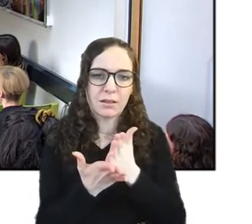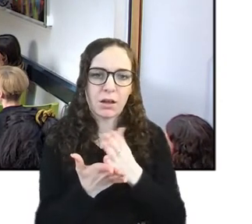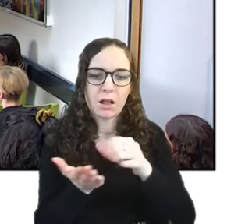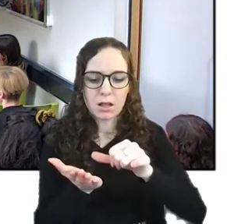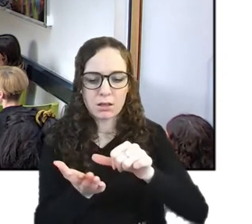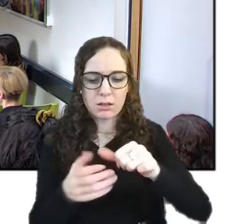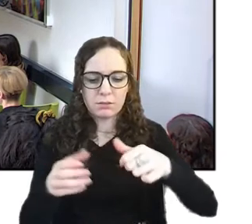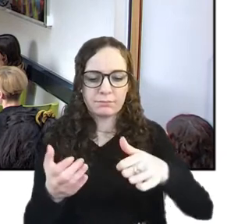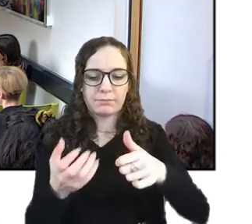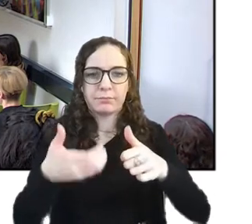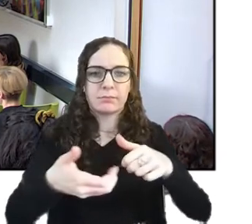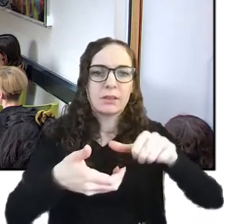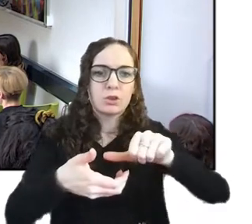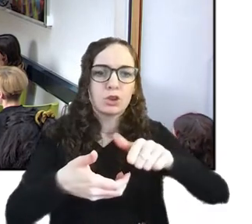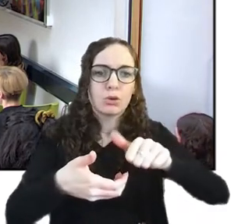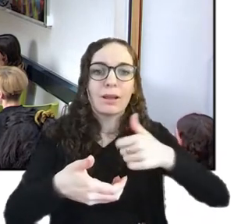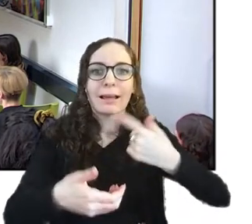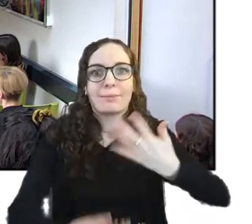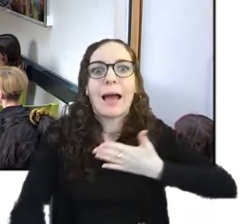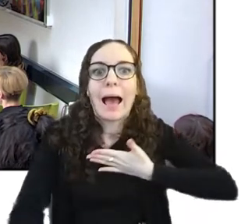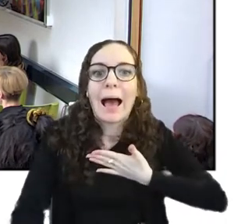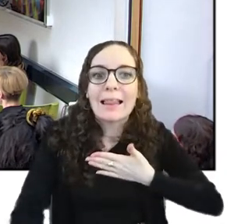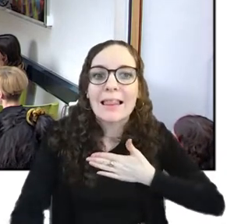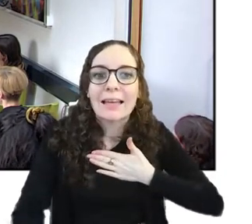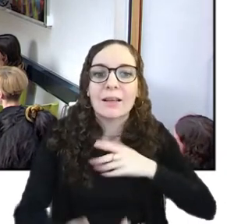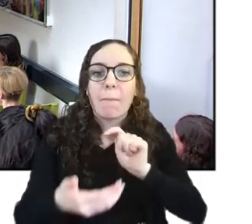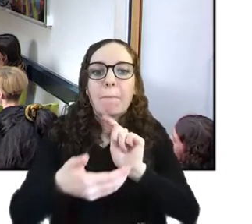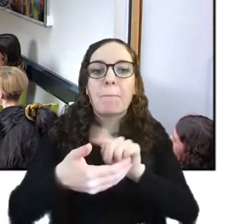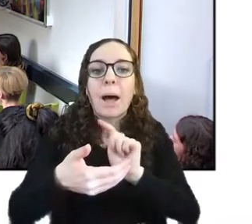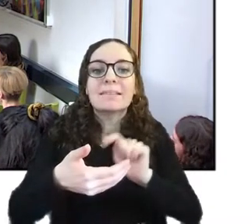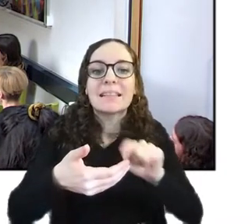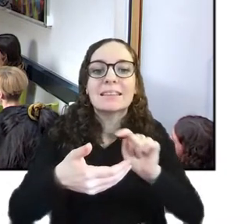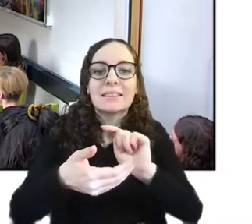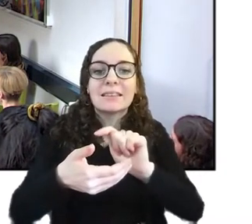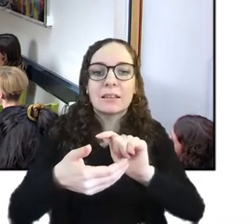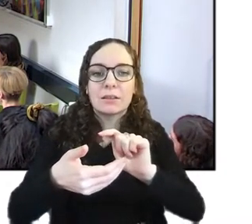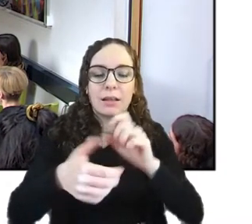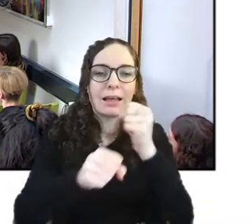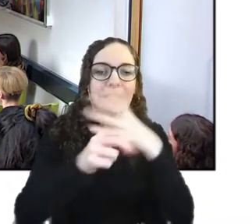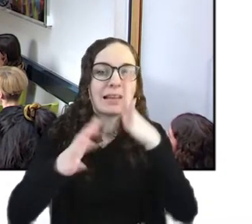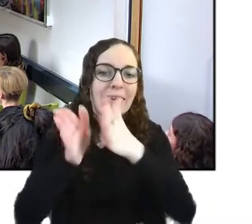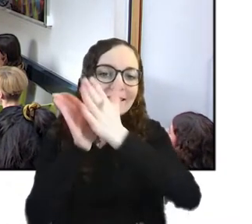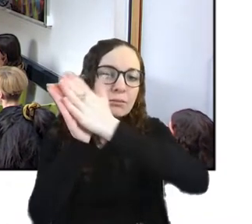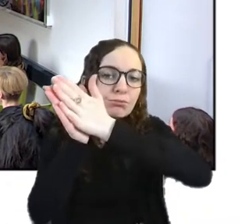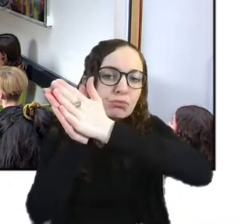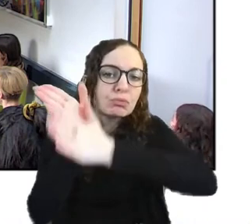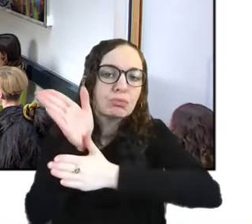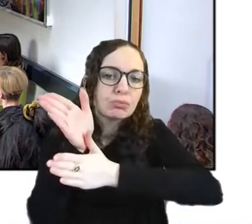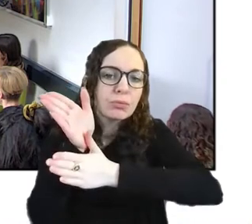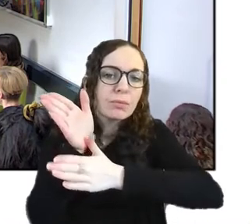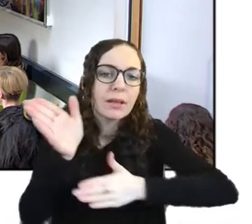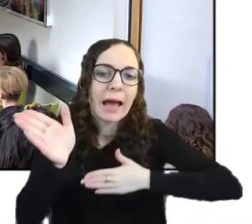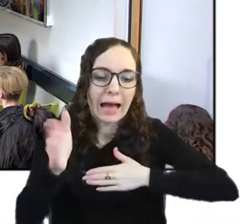like i like buttons um i think i'm looking for that physical interaction um and that tactility